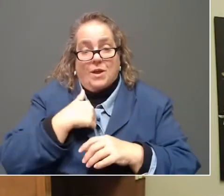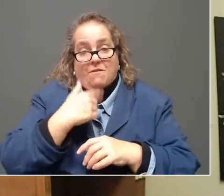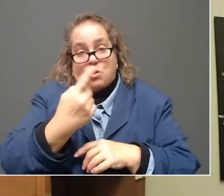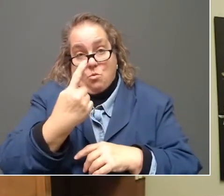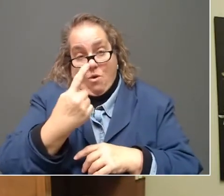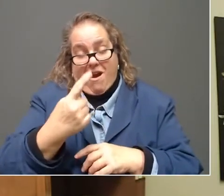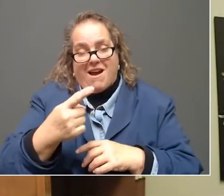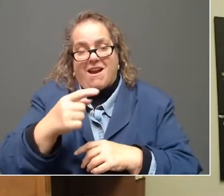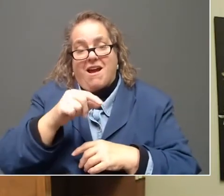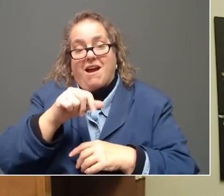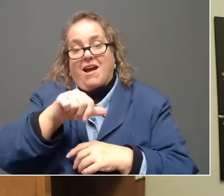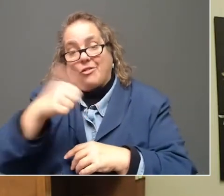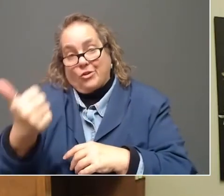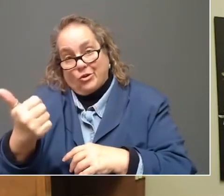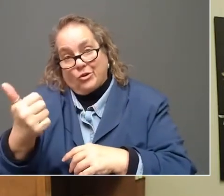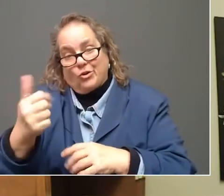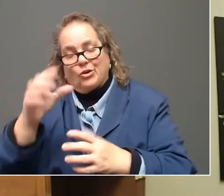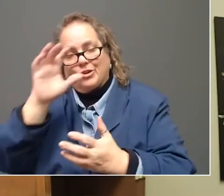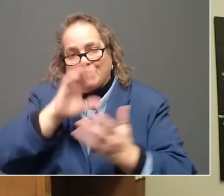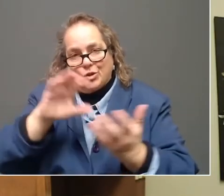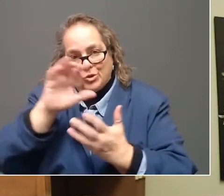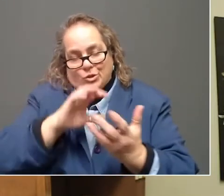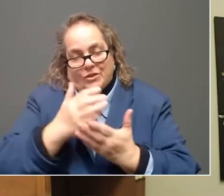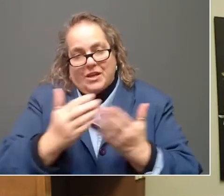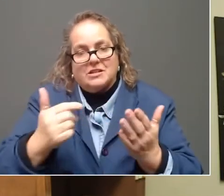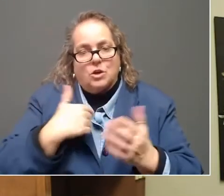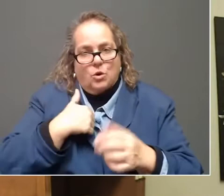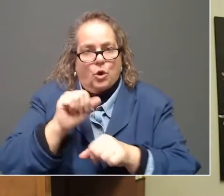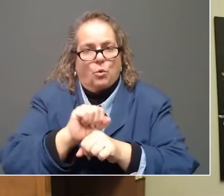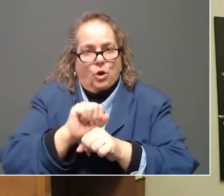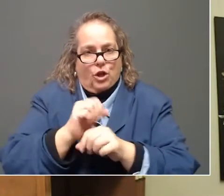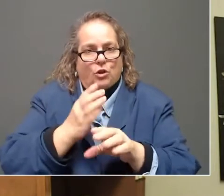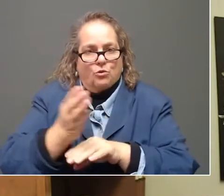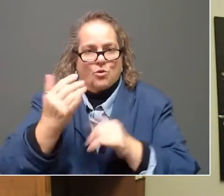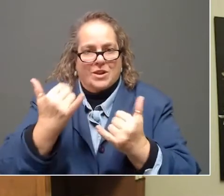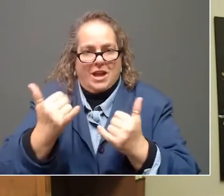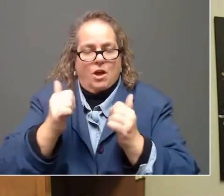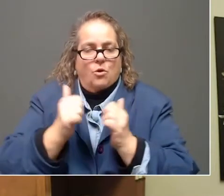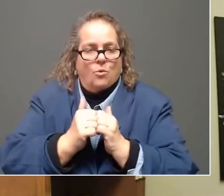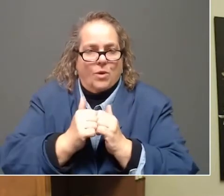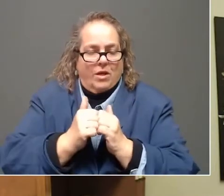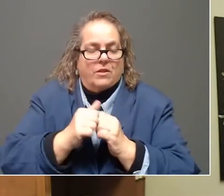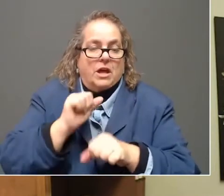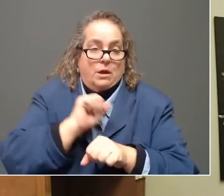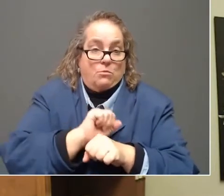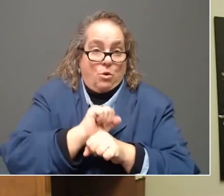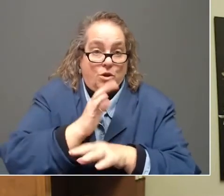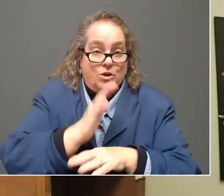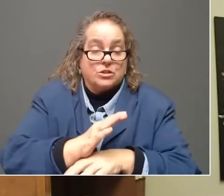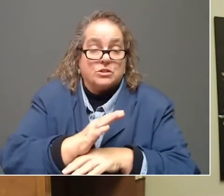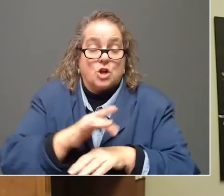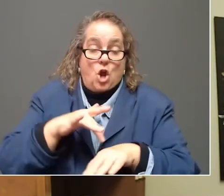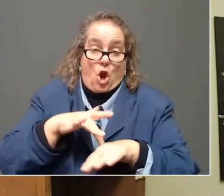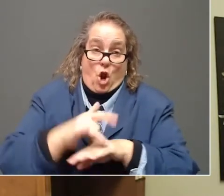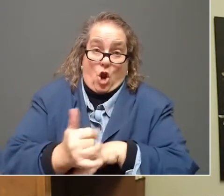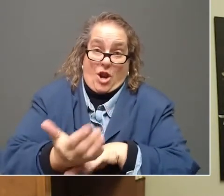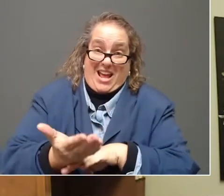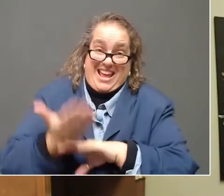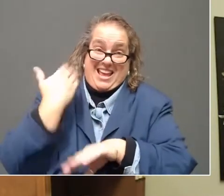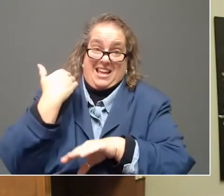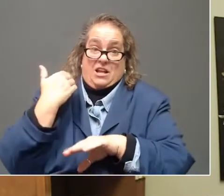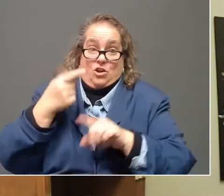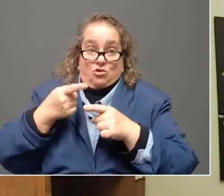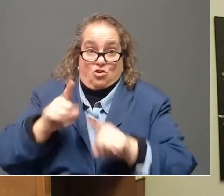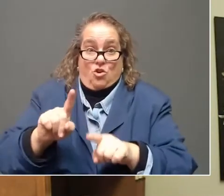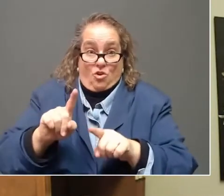And it's something we are working through with the affected employers and employees. It's early in the pandemic when we had